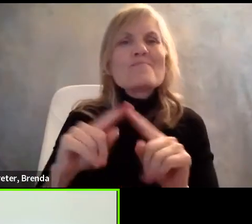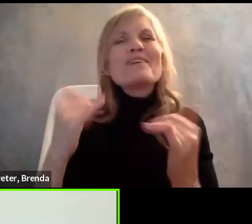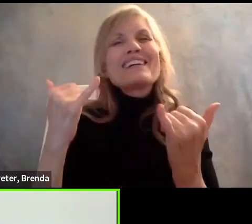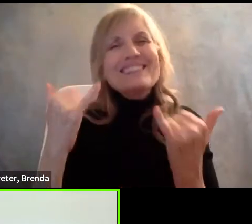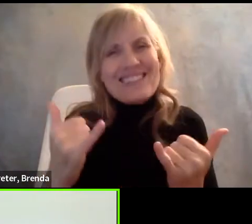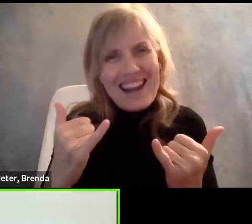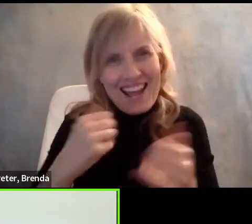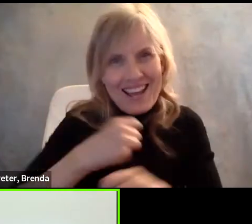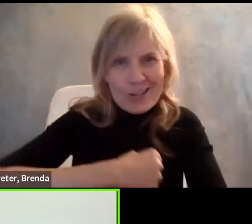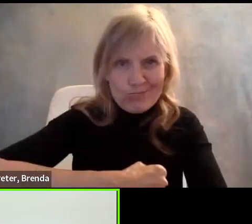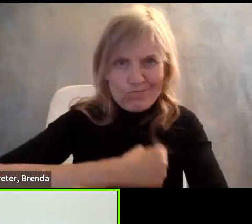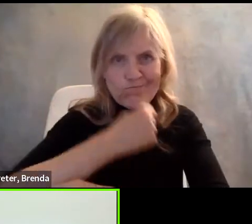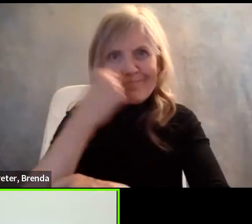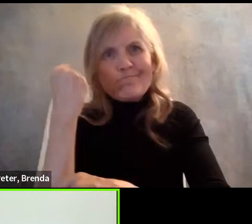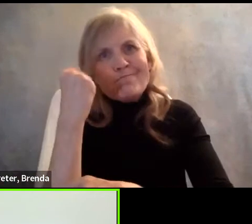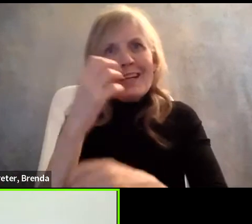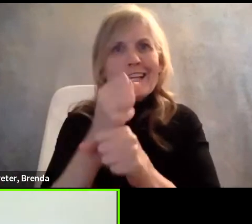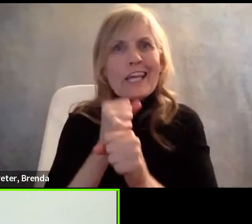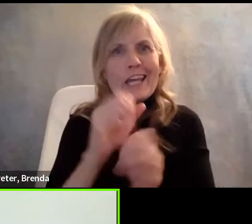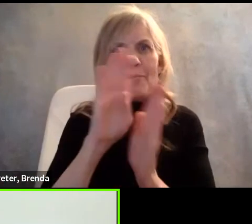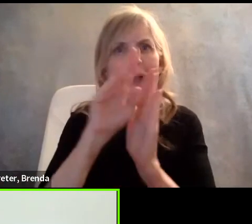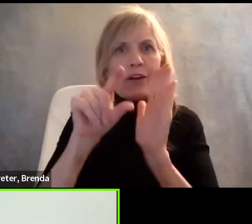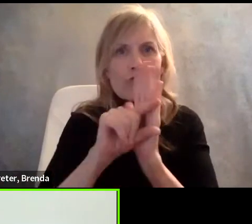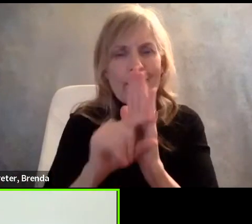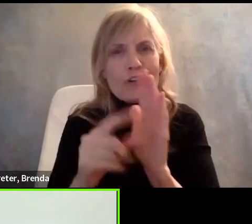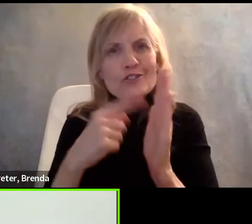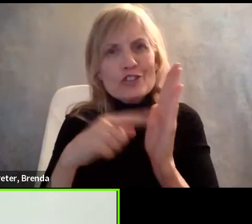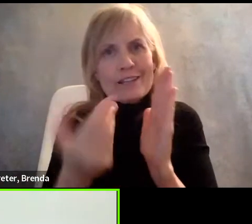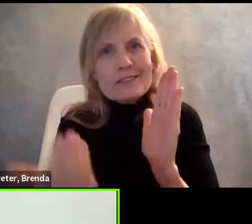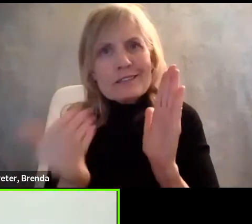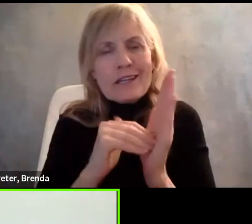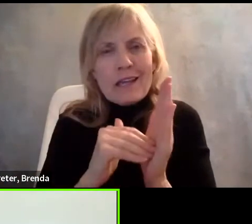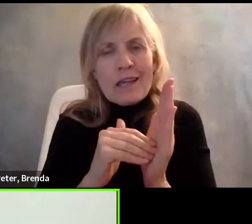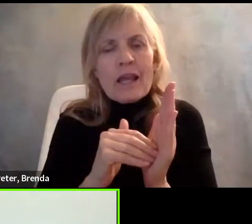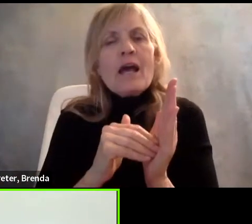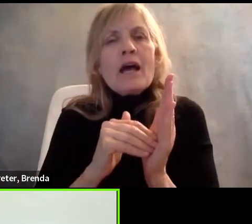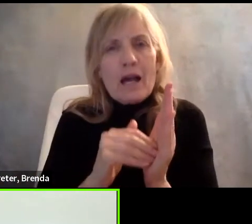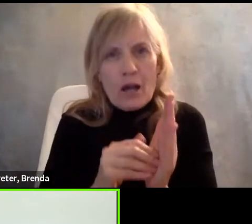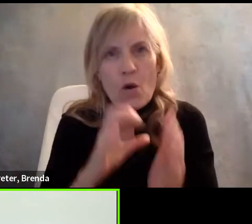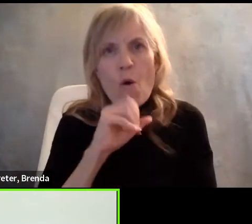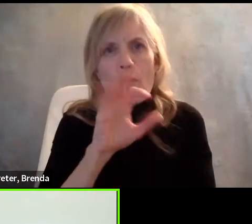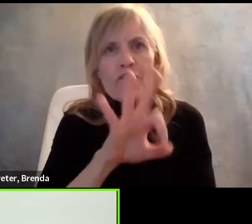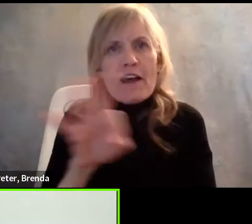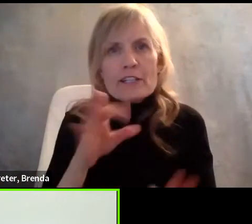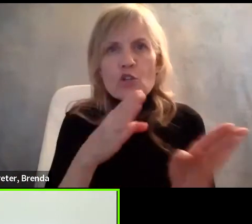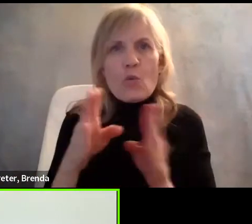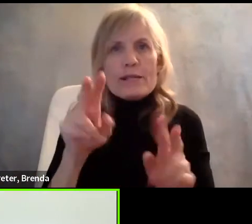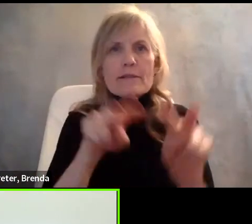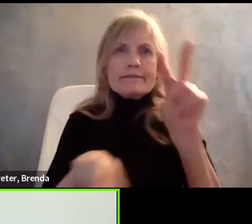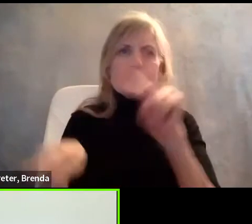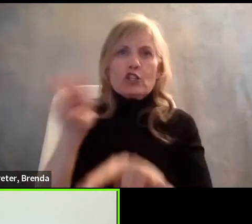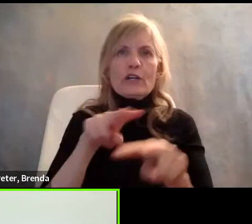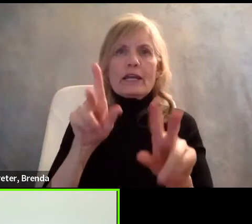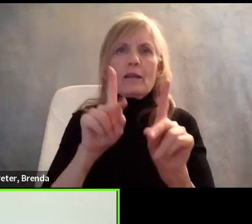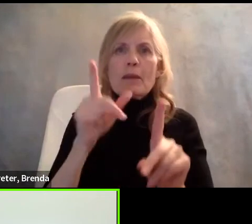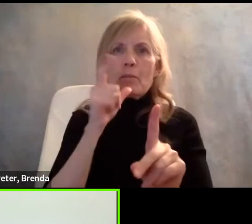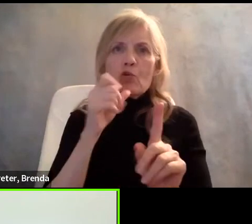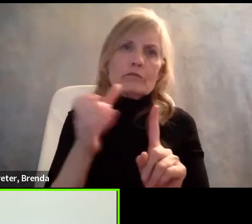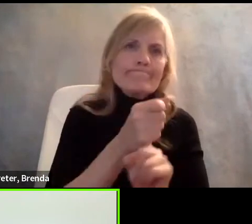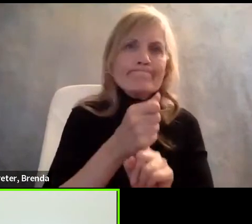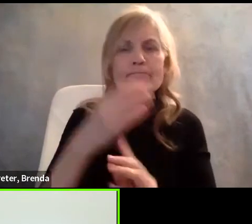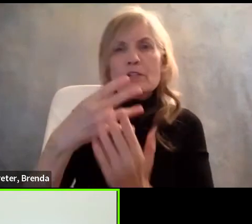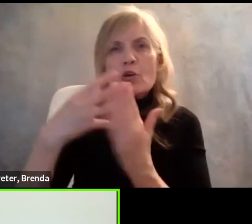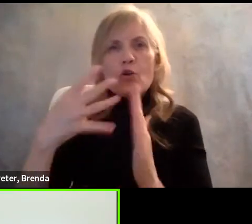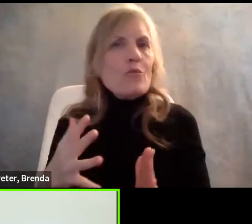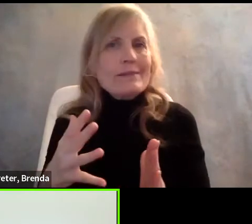because during the pandemic, it was hard. We're back to some of the old ways of doing business. So the opportunity to reimagine what does